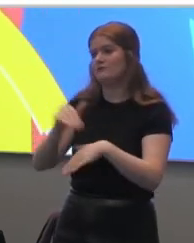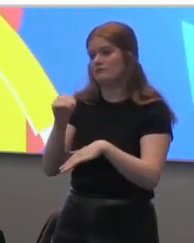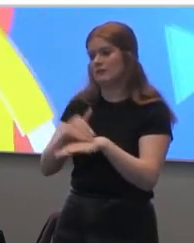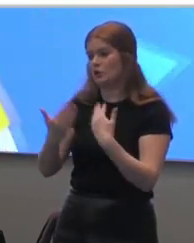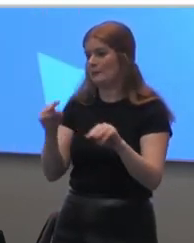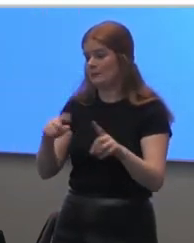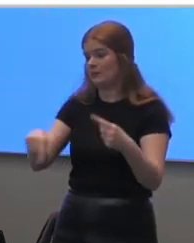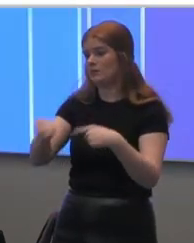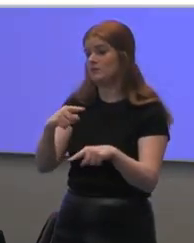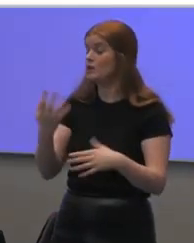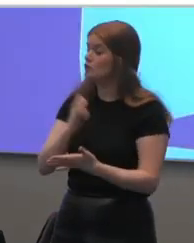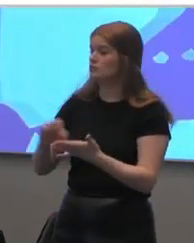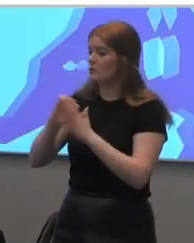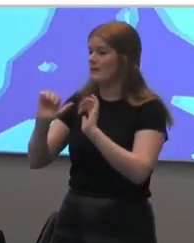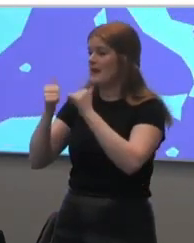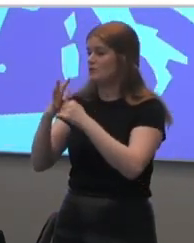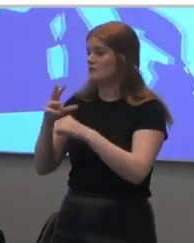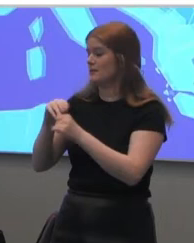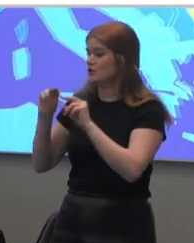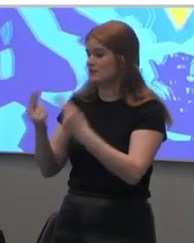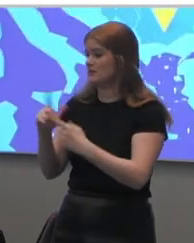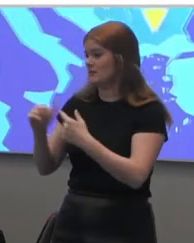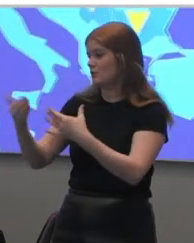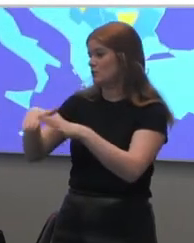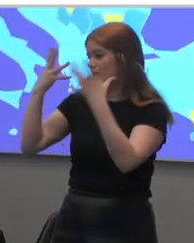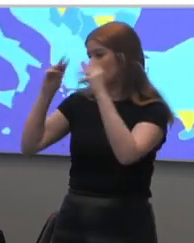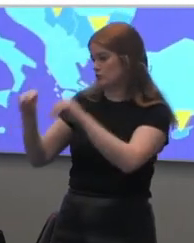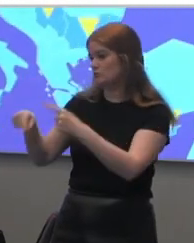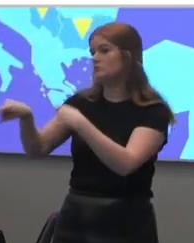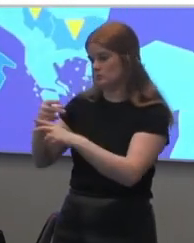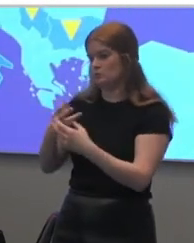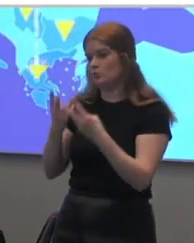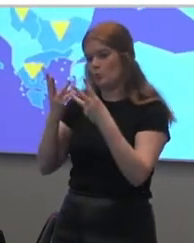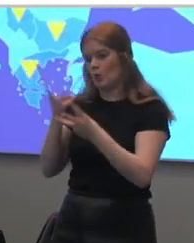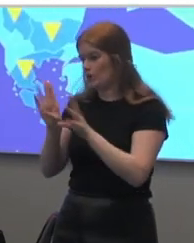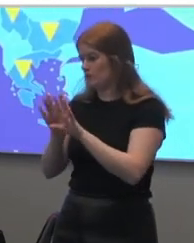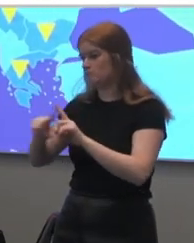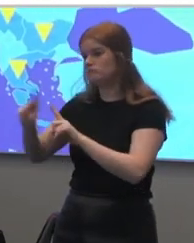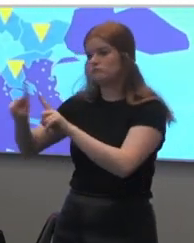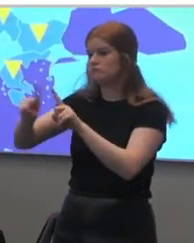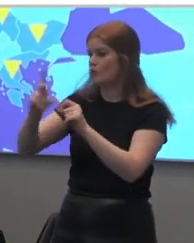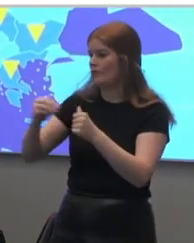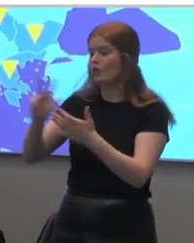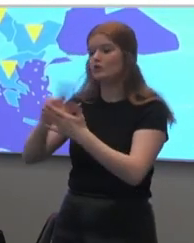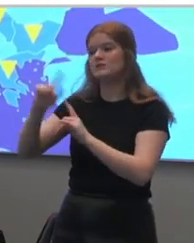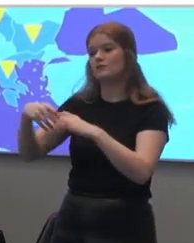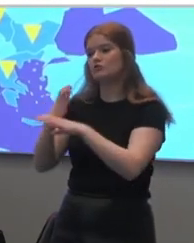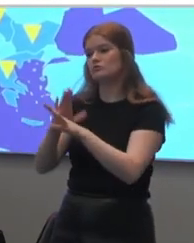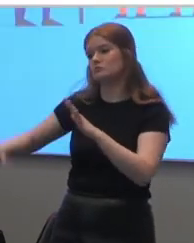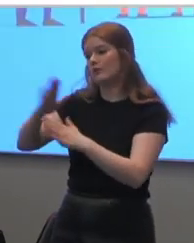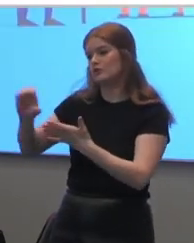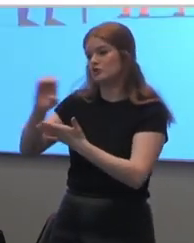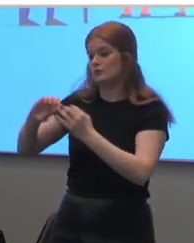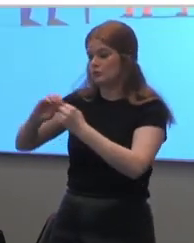At the European Agency for Special Needs and Inclusive Education, we work with over 30 member countries throughout Europe